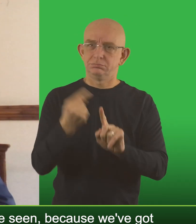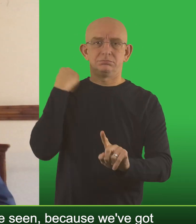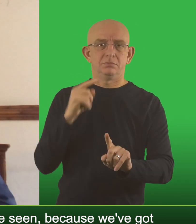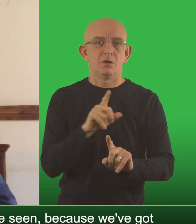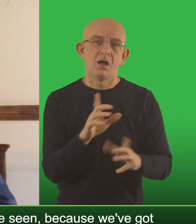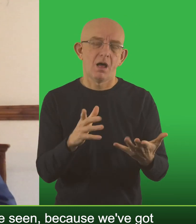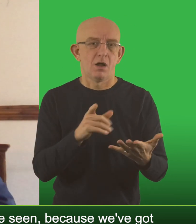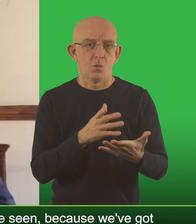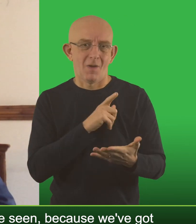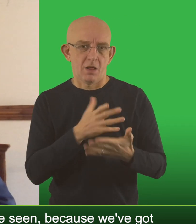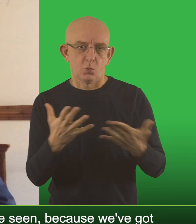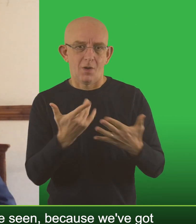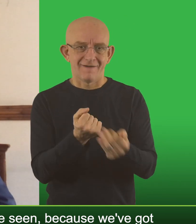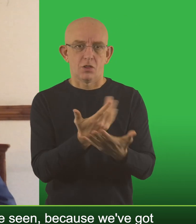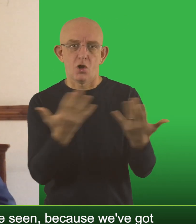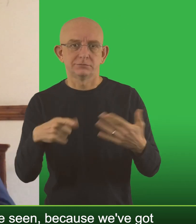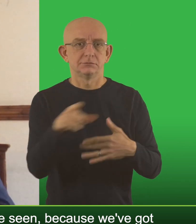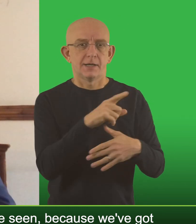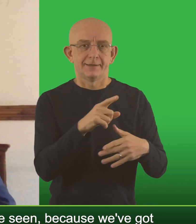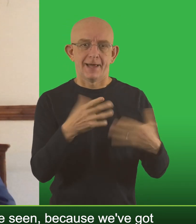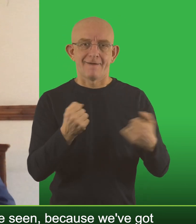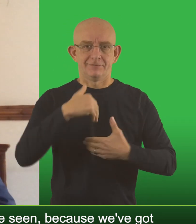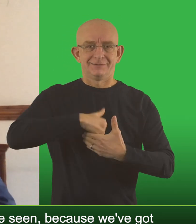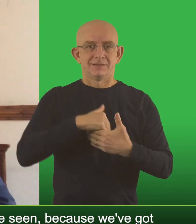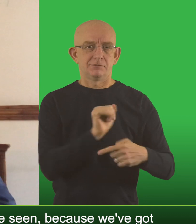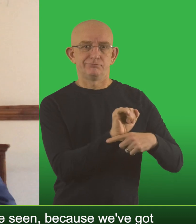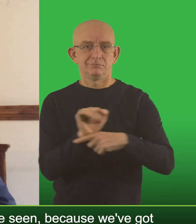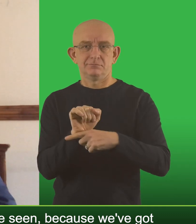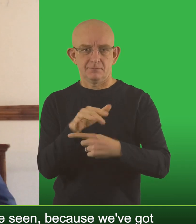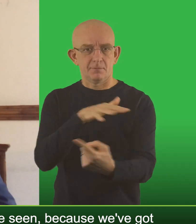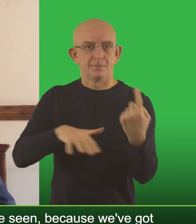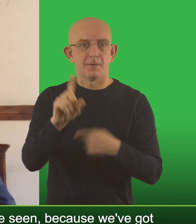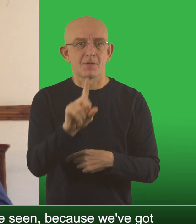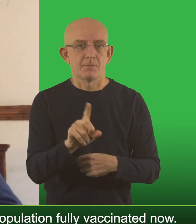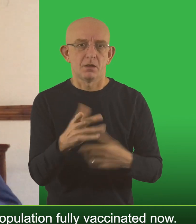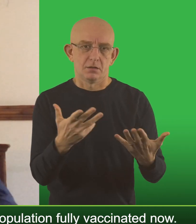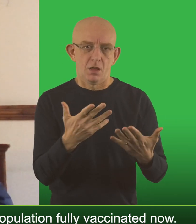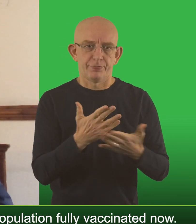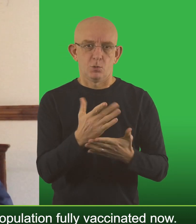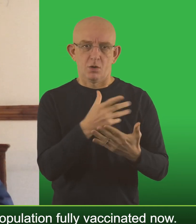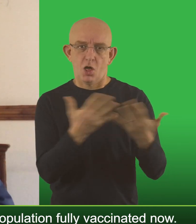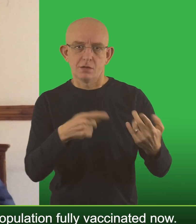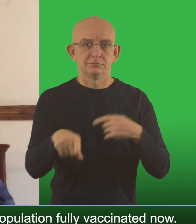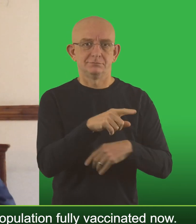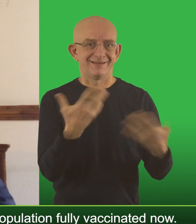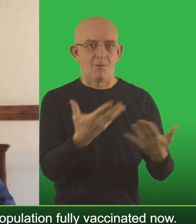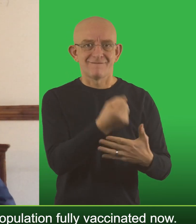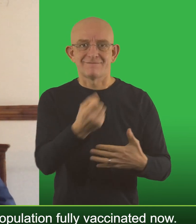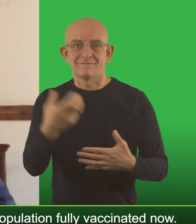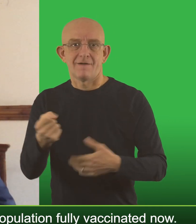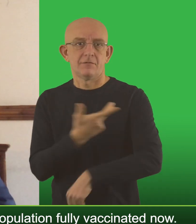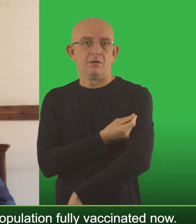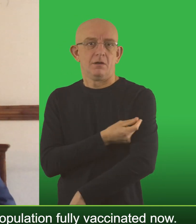a big spike as we have seen because we've got a fairly high degree of residual immunity within the population and obviously very very large proportion of the